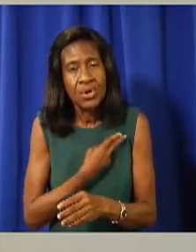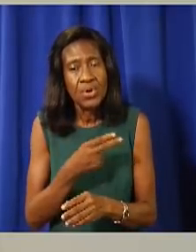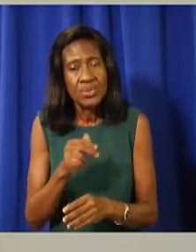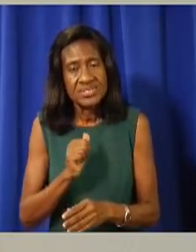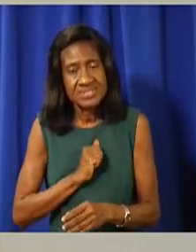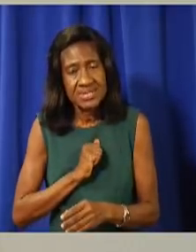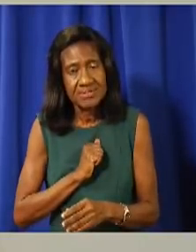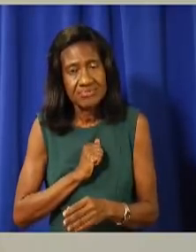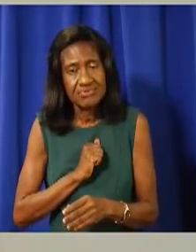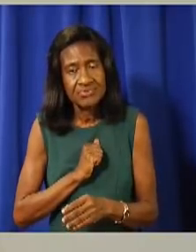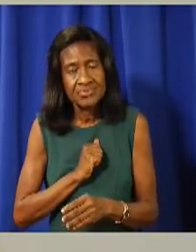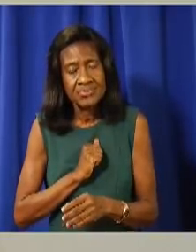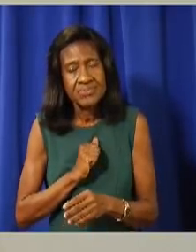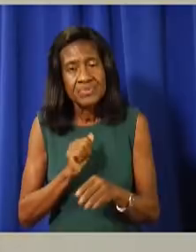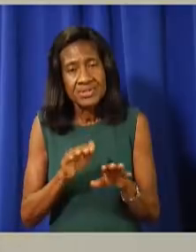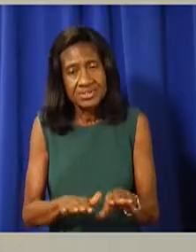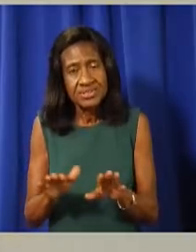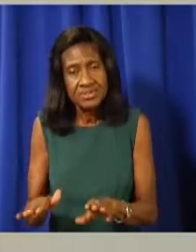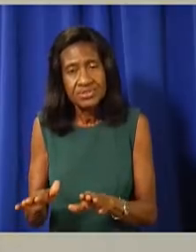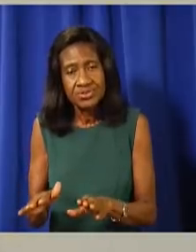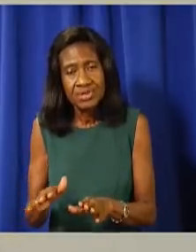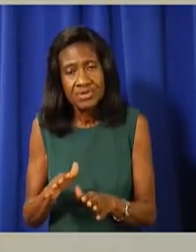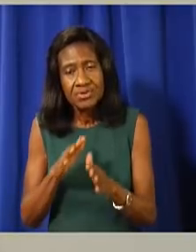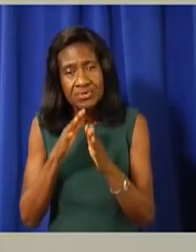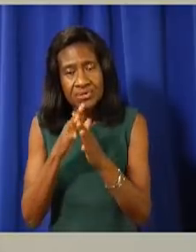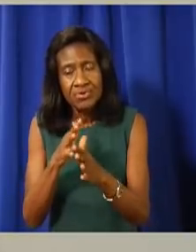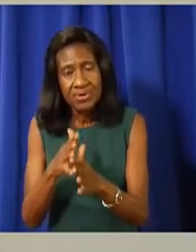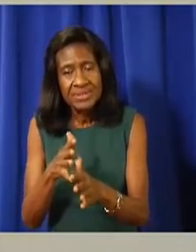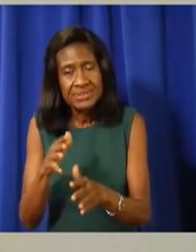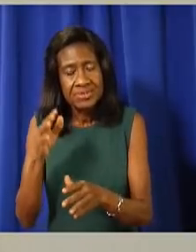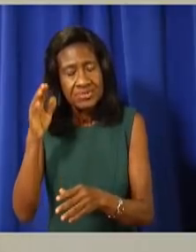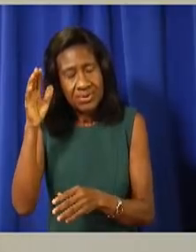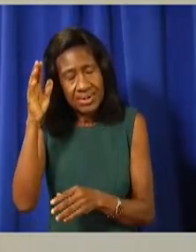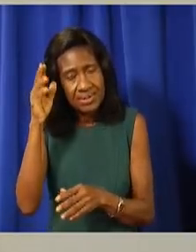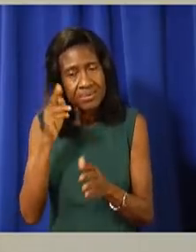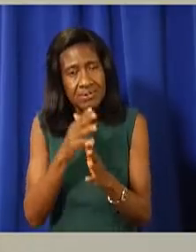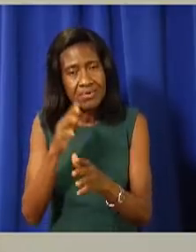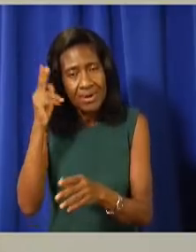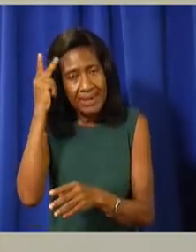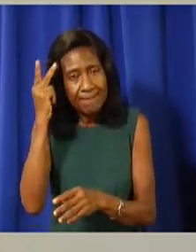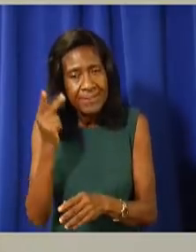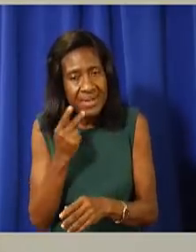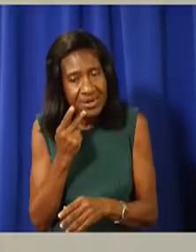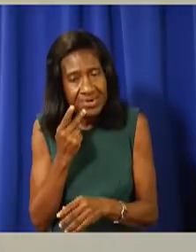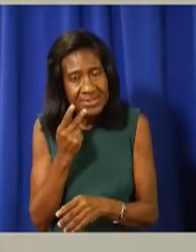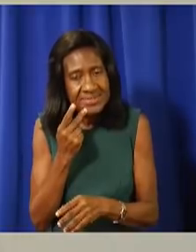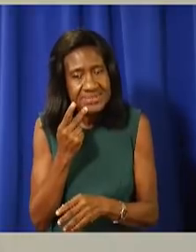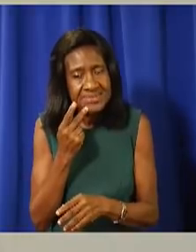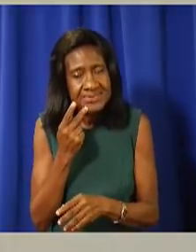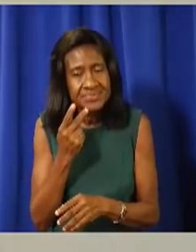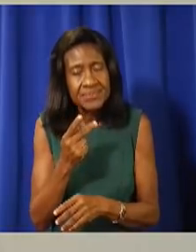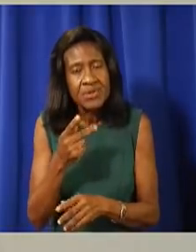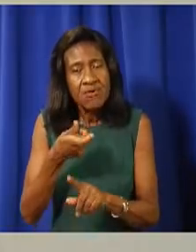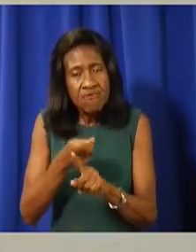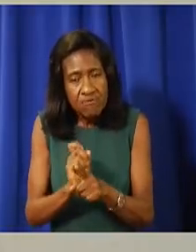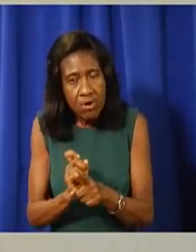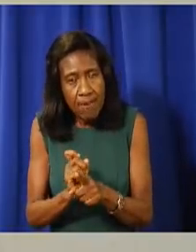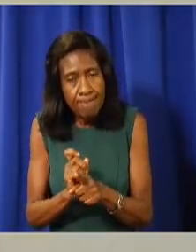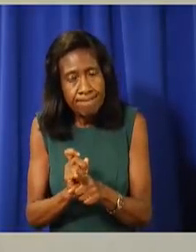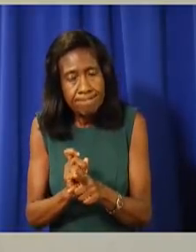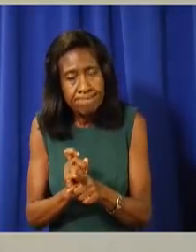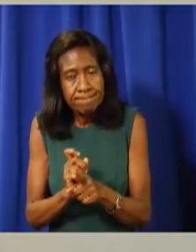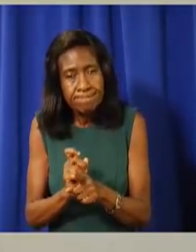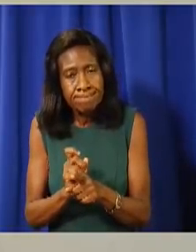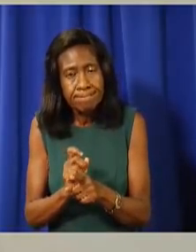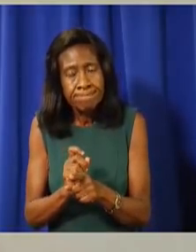children, our grandchildren, our parents, our grandparents from the most severe illness and